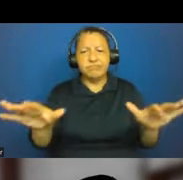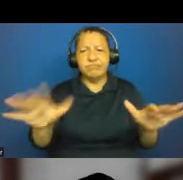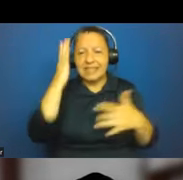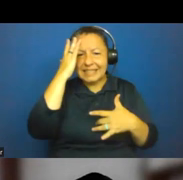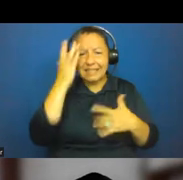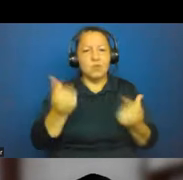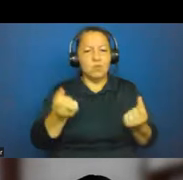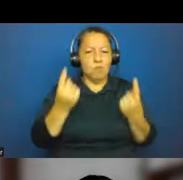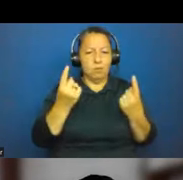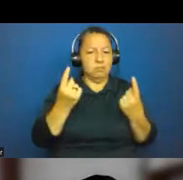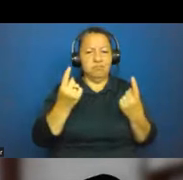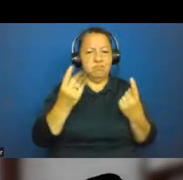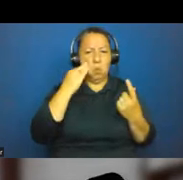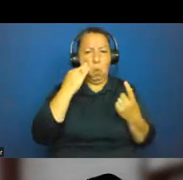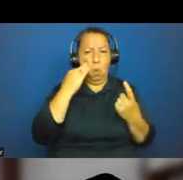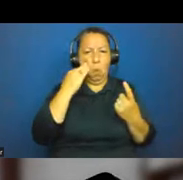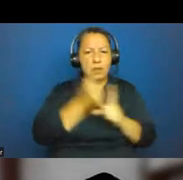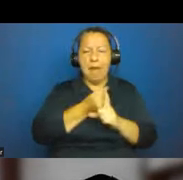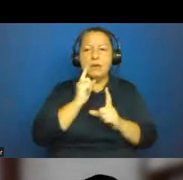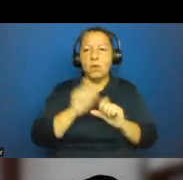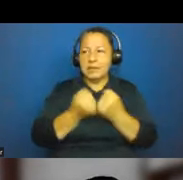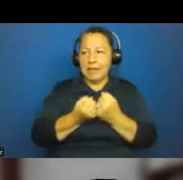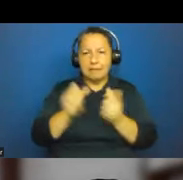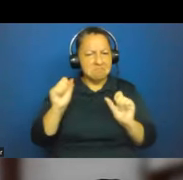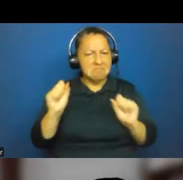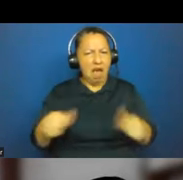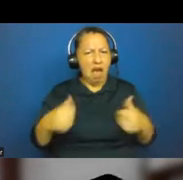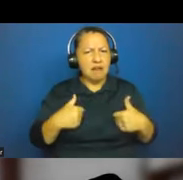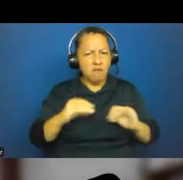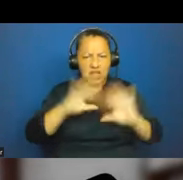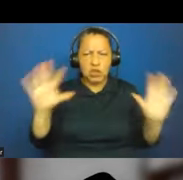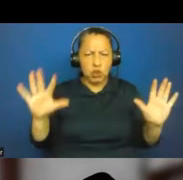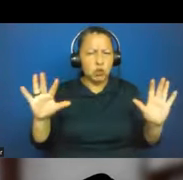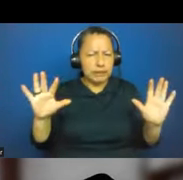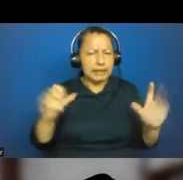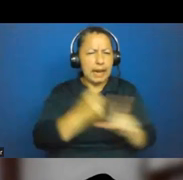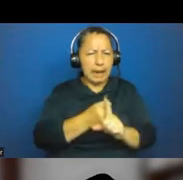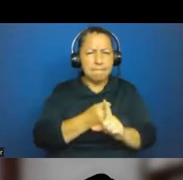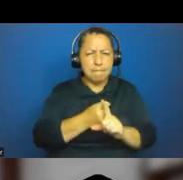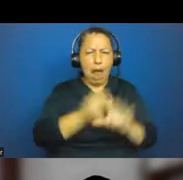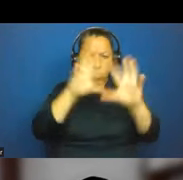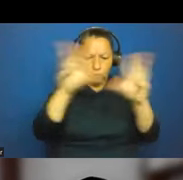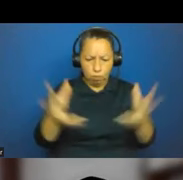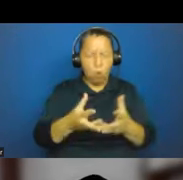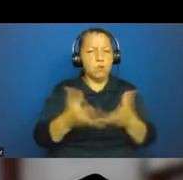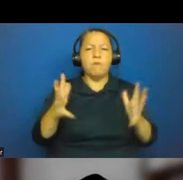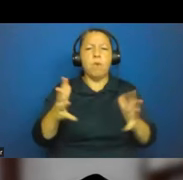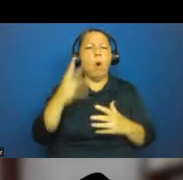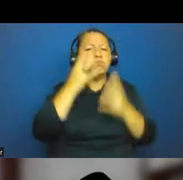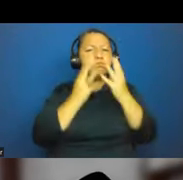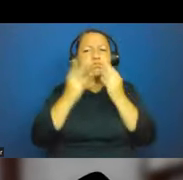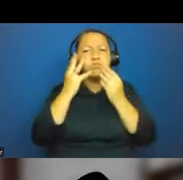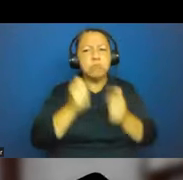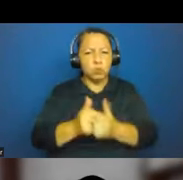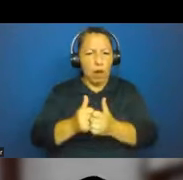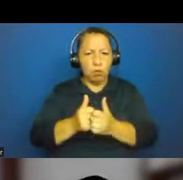You know that impacts on society, that disease can have very, very vividly. As a global community, we've lived that. But when we're talking about malaria, we